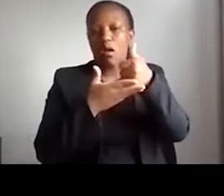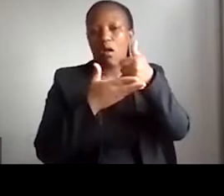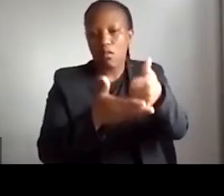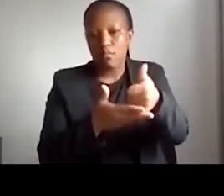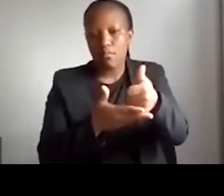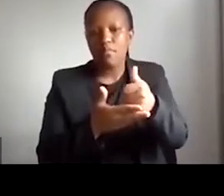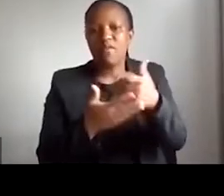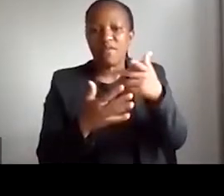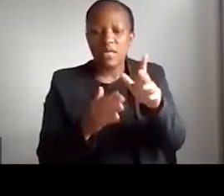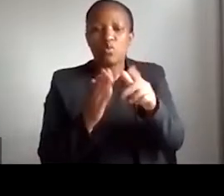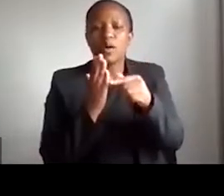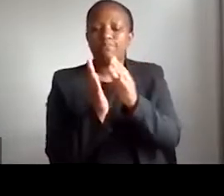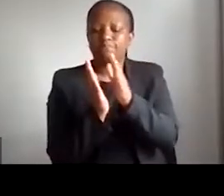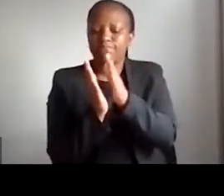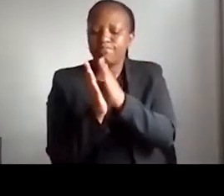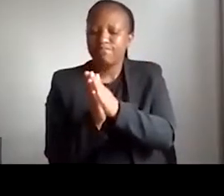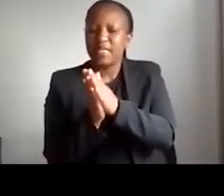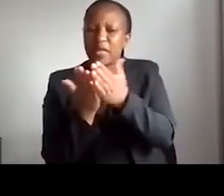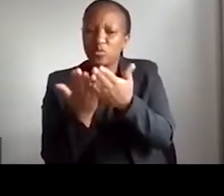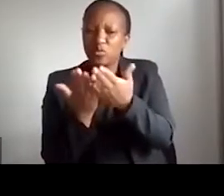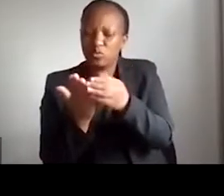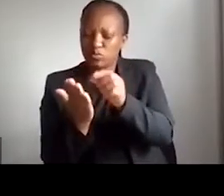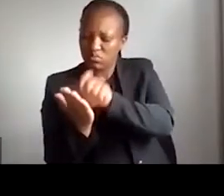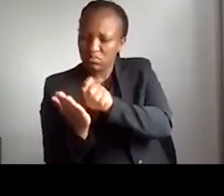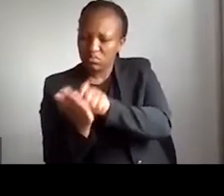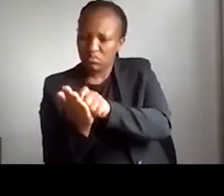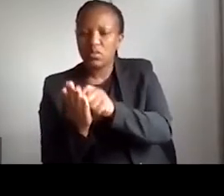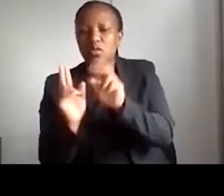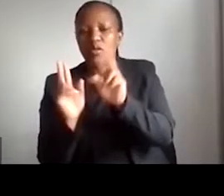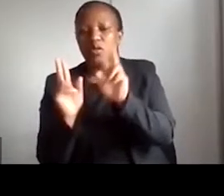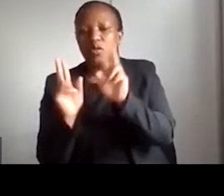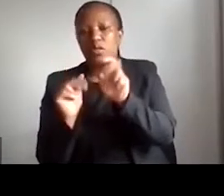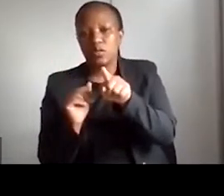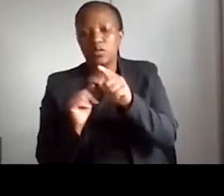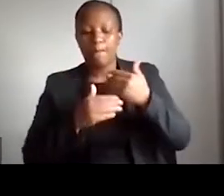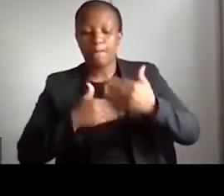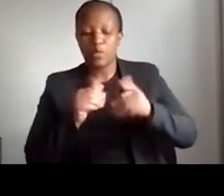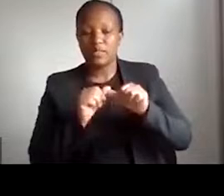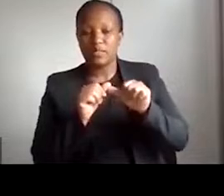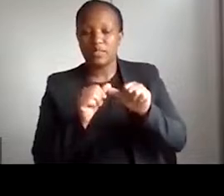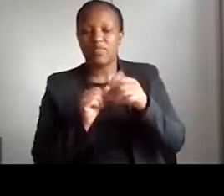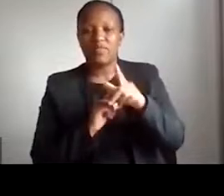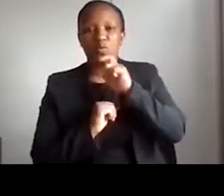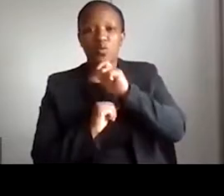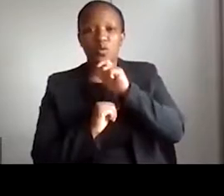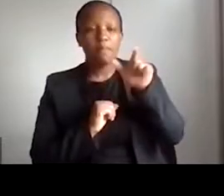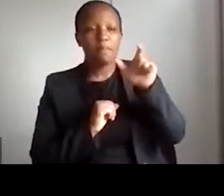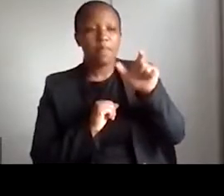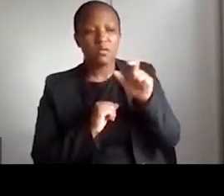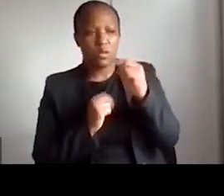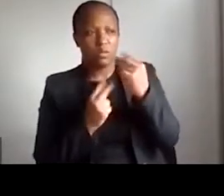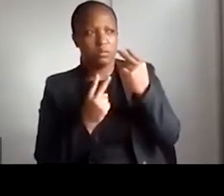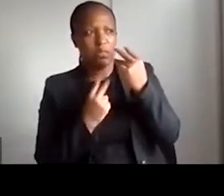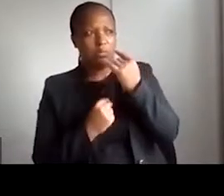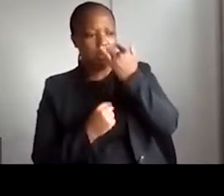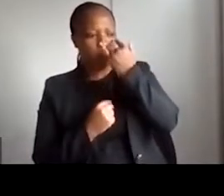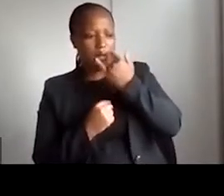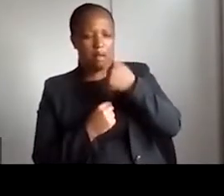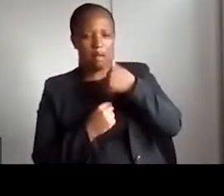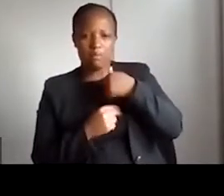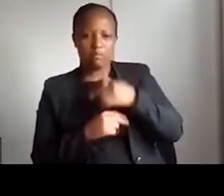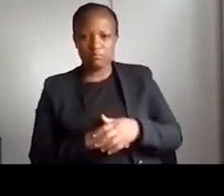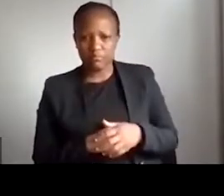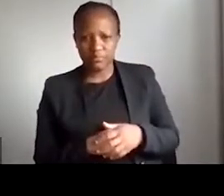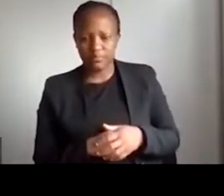textual matter. This is the artistic procedure used in No One Will See Me Cry, the first novel of